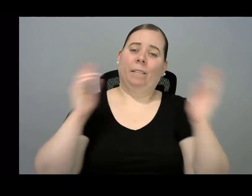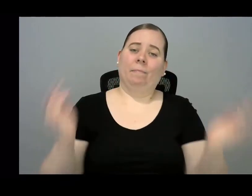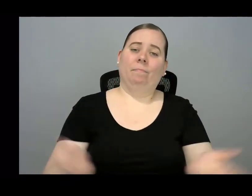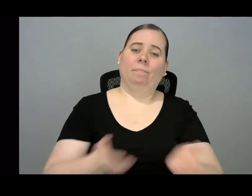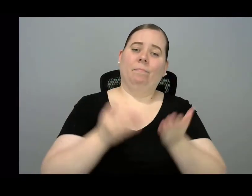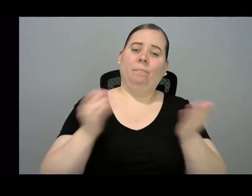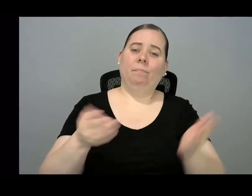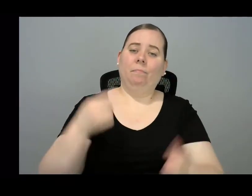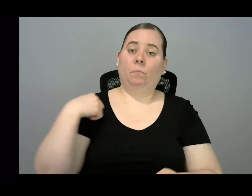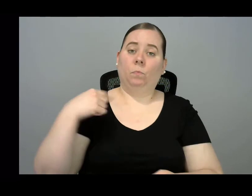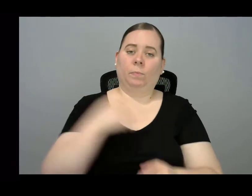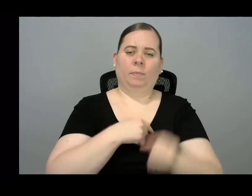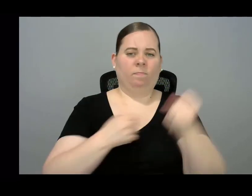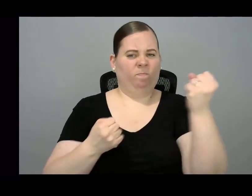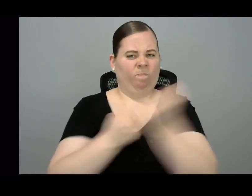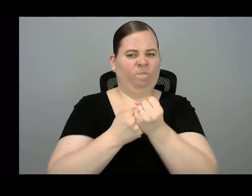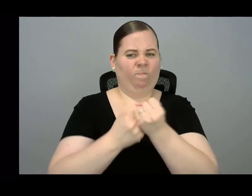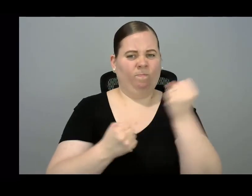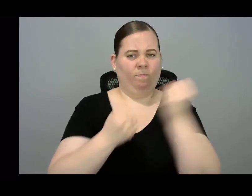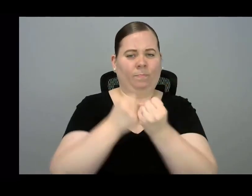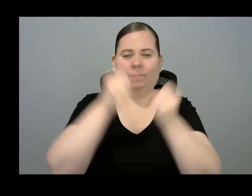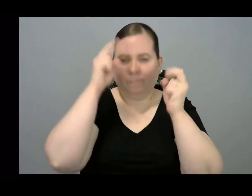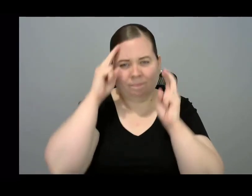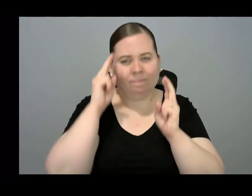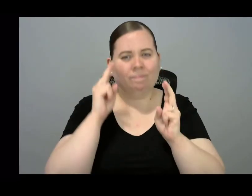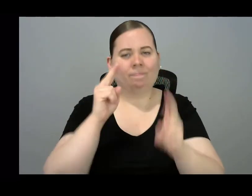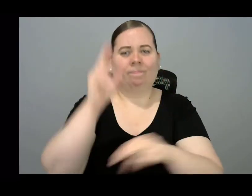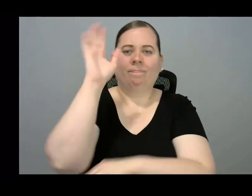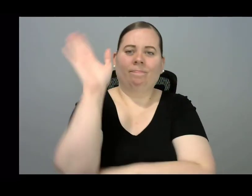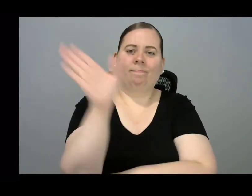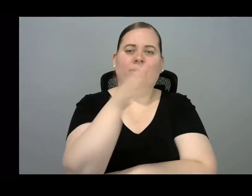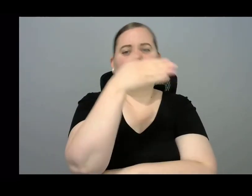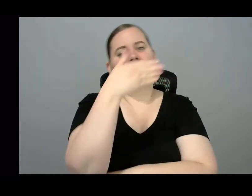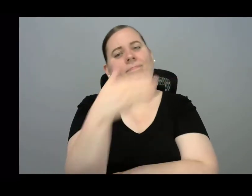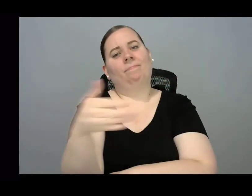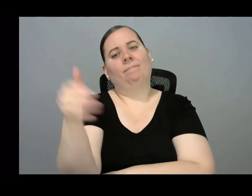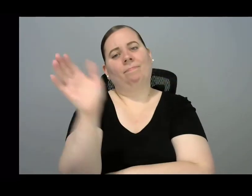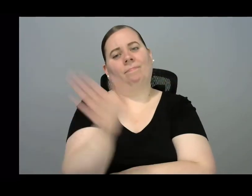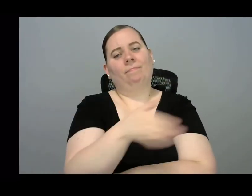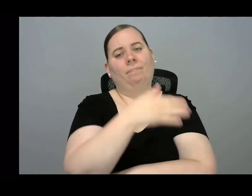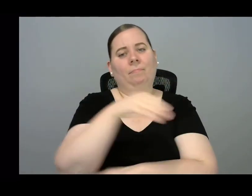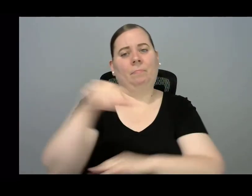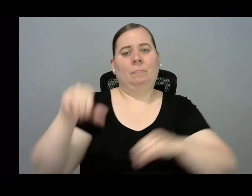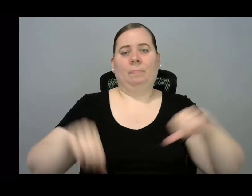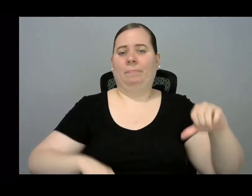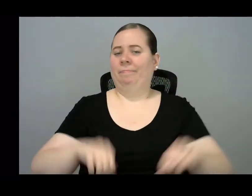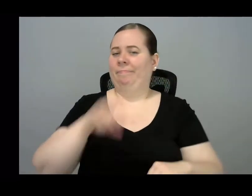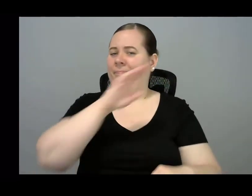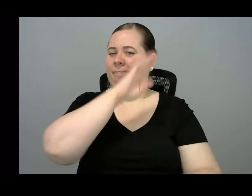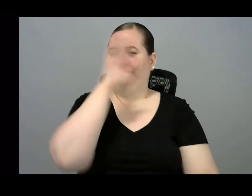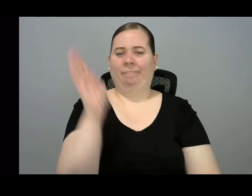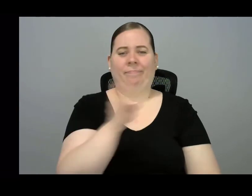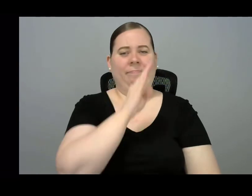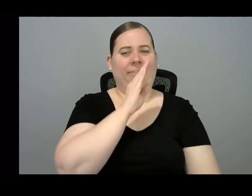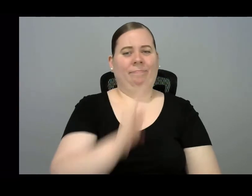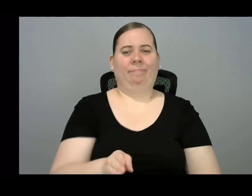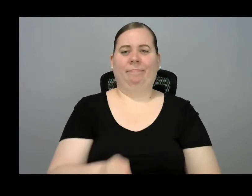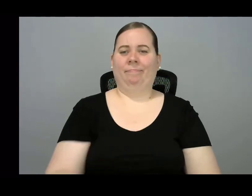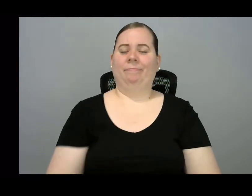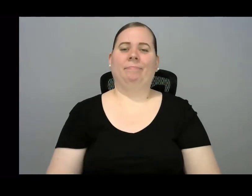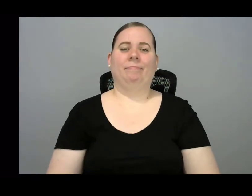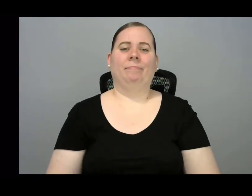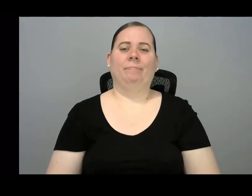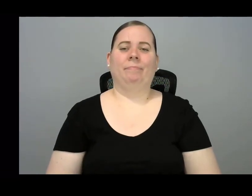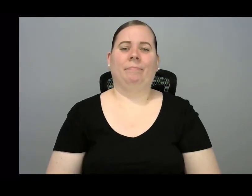Every heart beats true, under red, white, and blue, where there's never a boast or